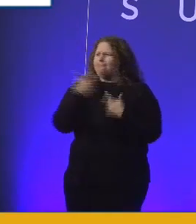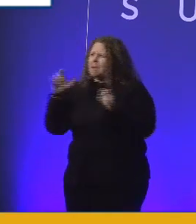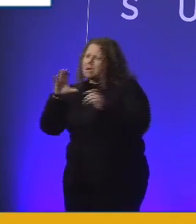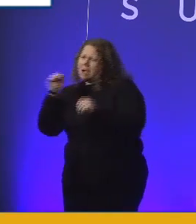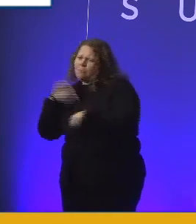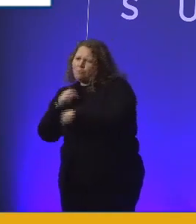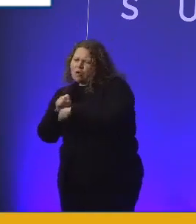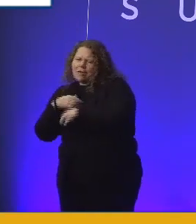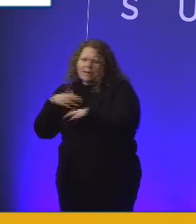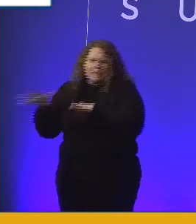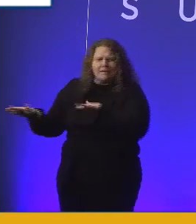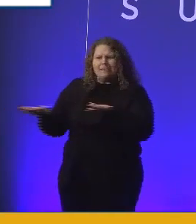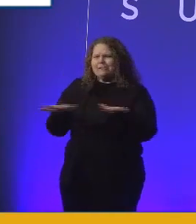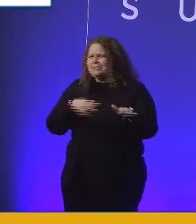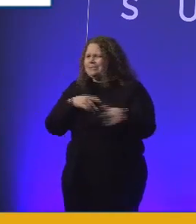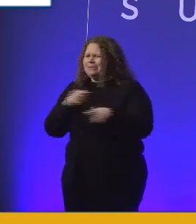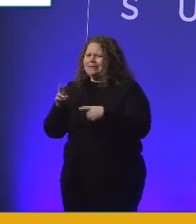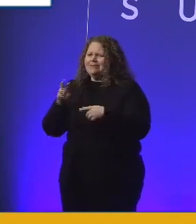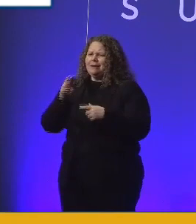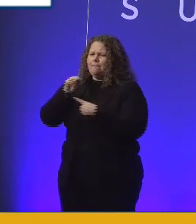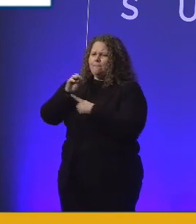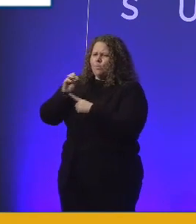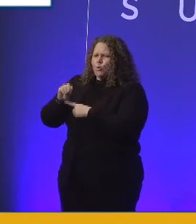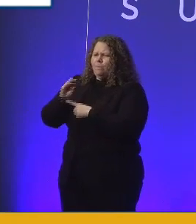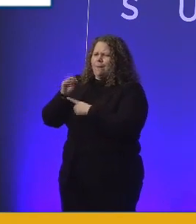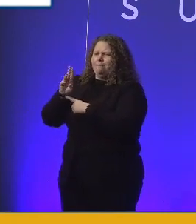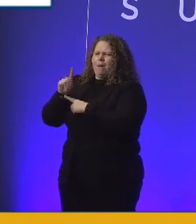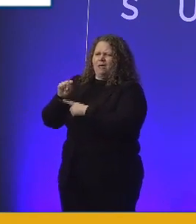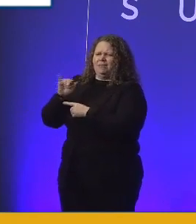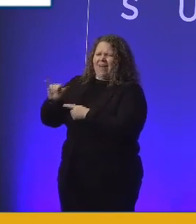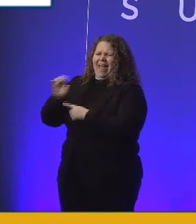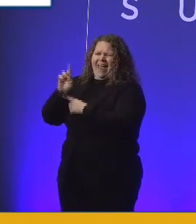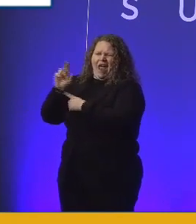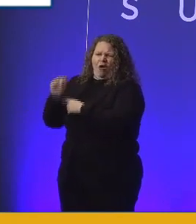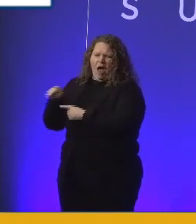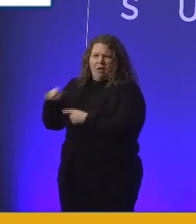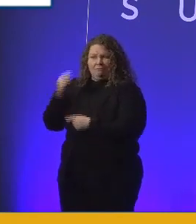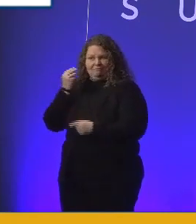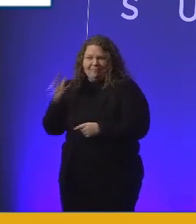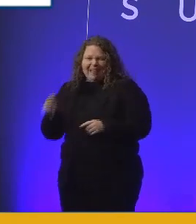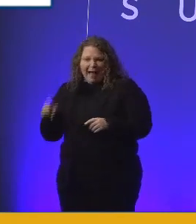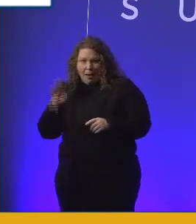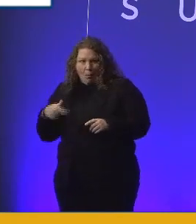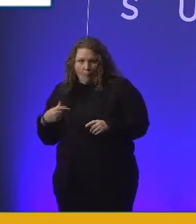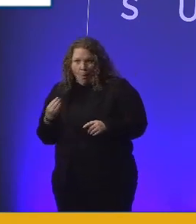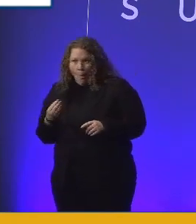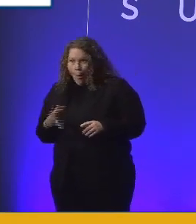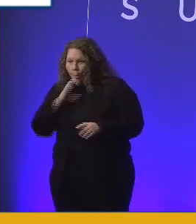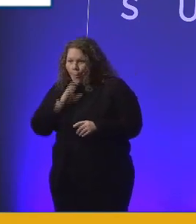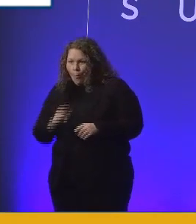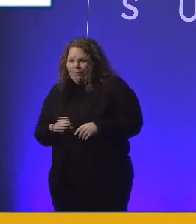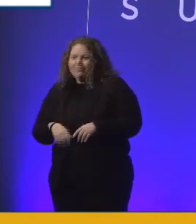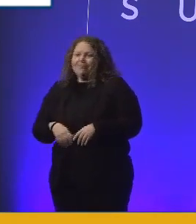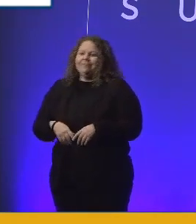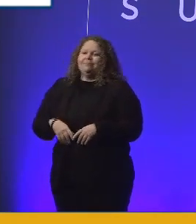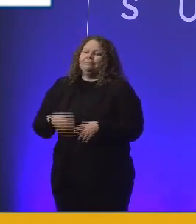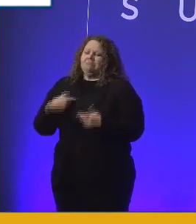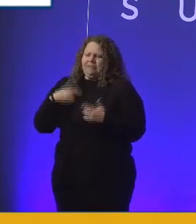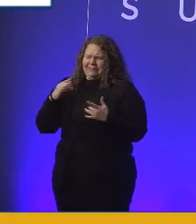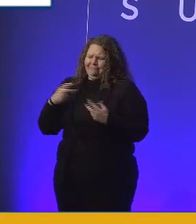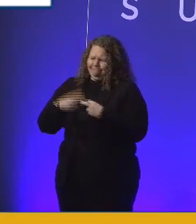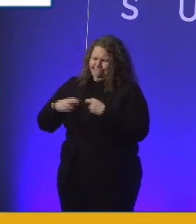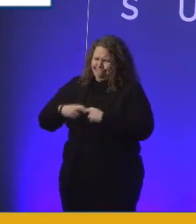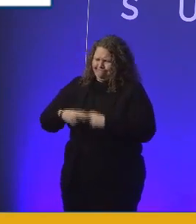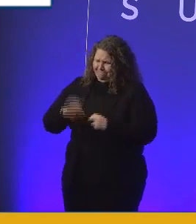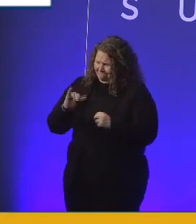yes, I'm a bit old, I found that I needed to self-identify. I actually needed to ask for help